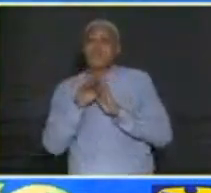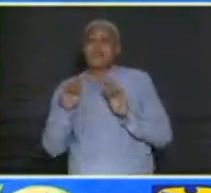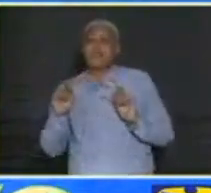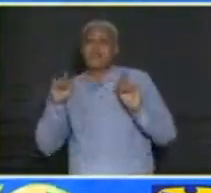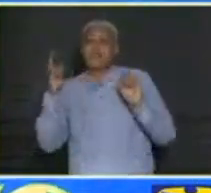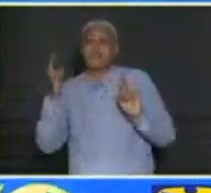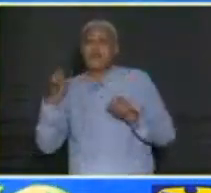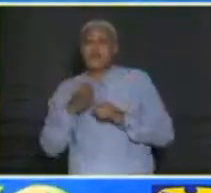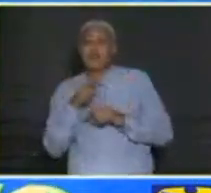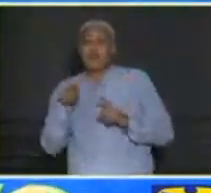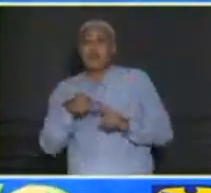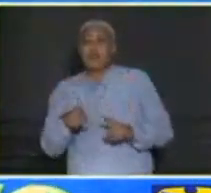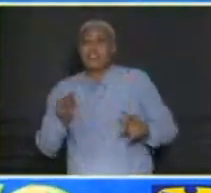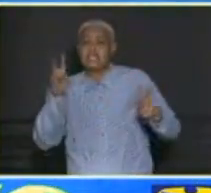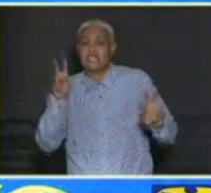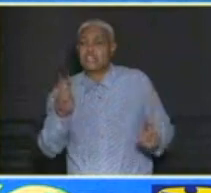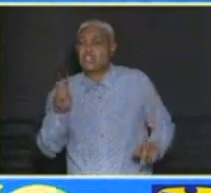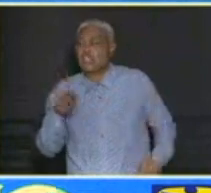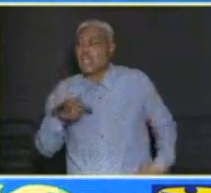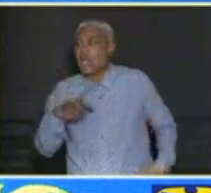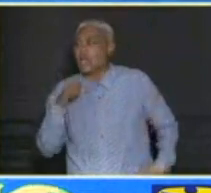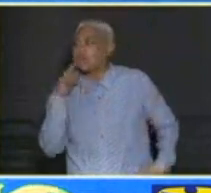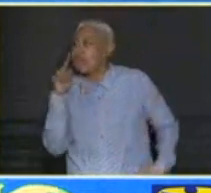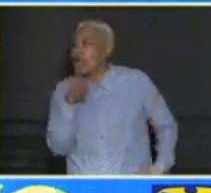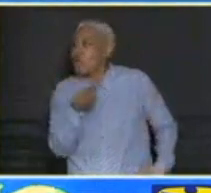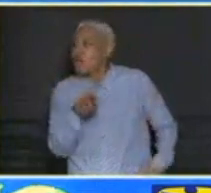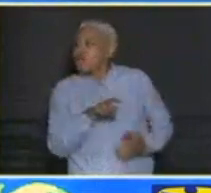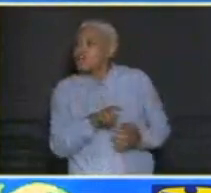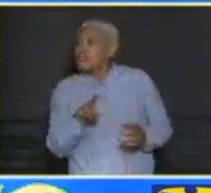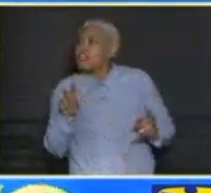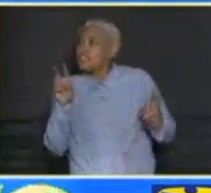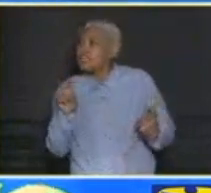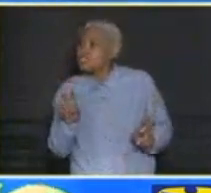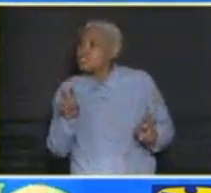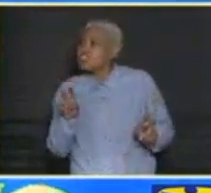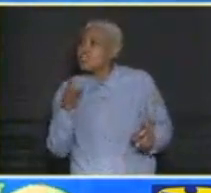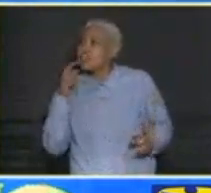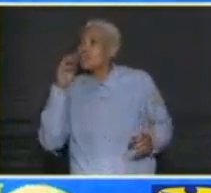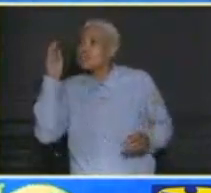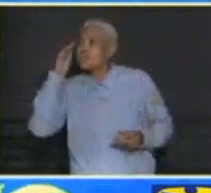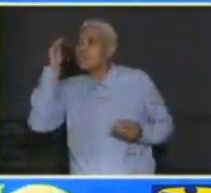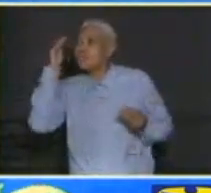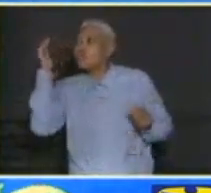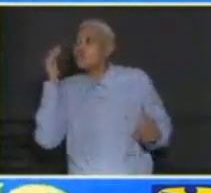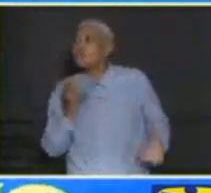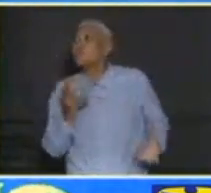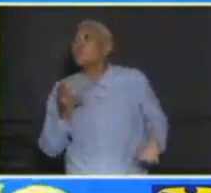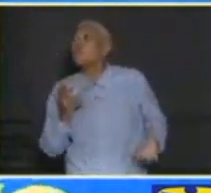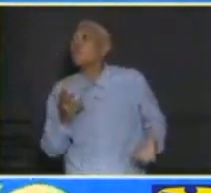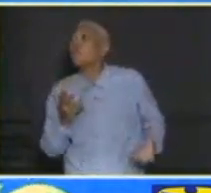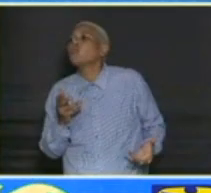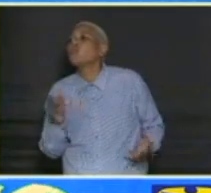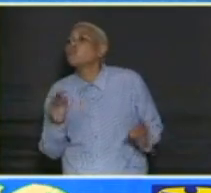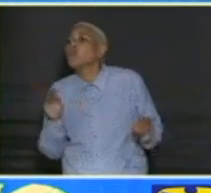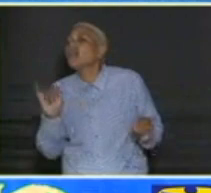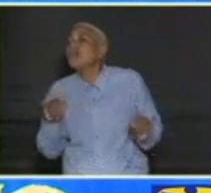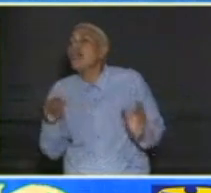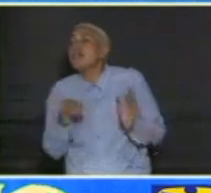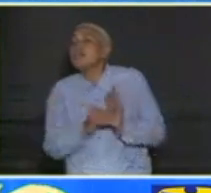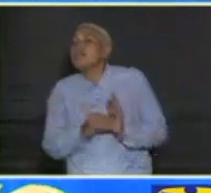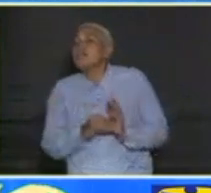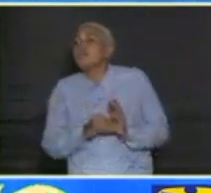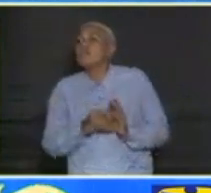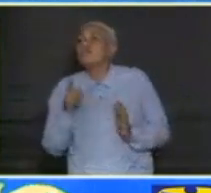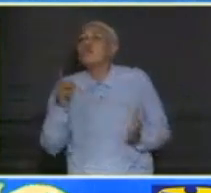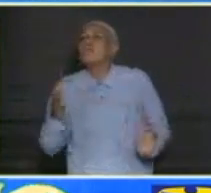made about this issue and I inquired of it and I was told that, you know, there was nothing like that. You